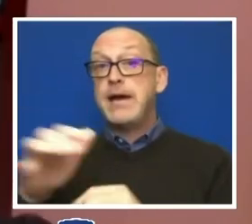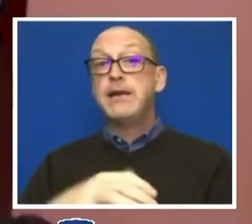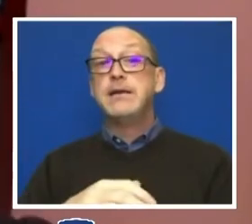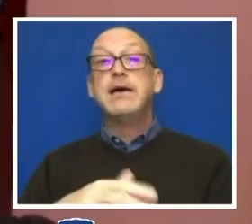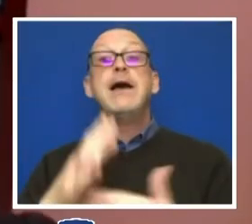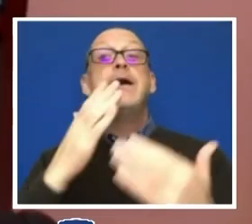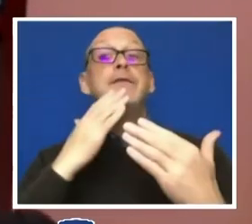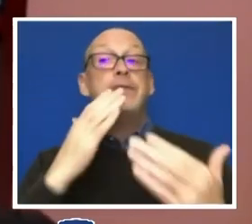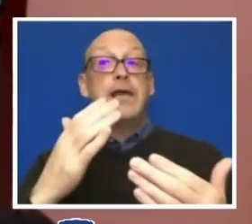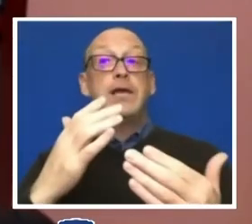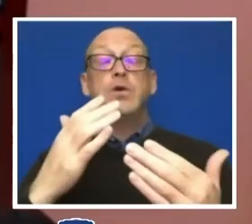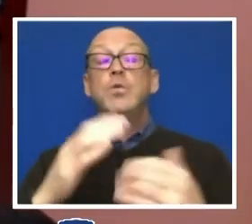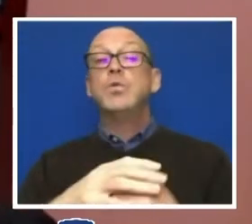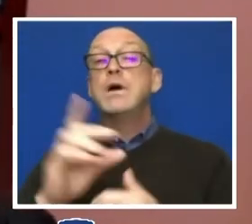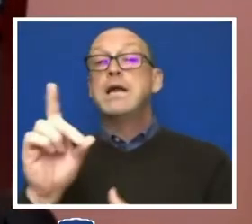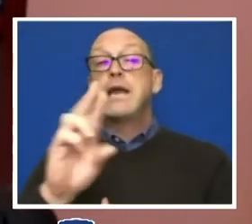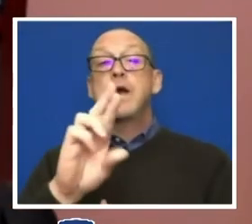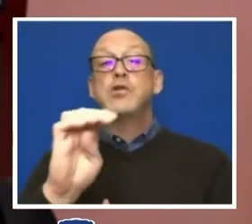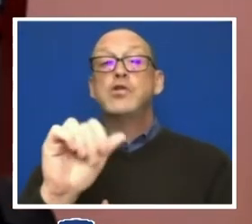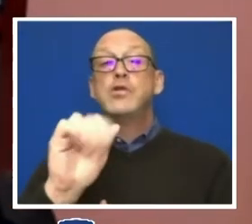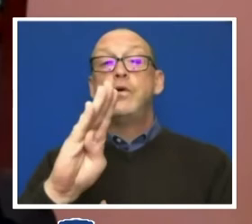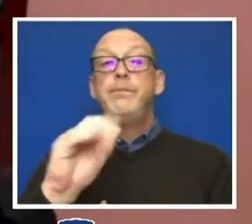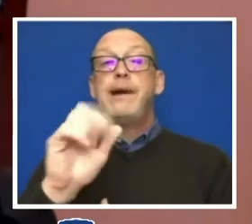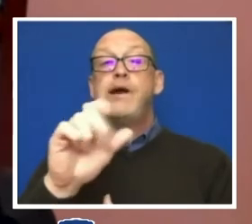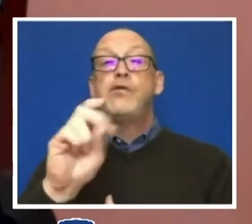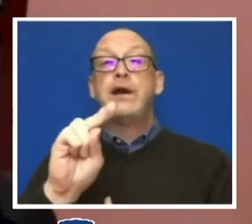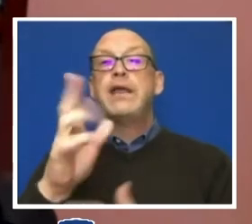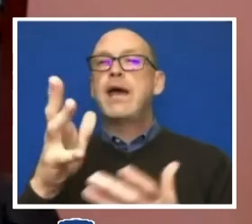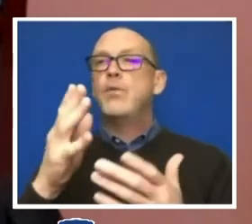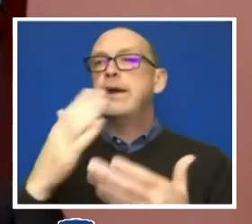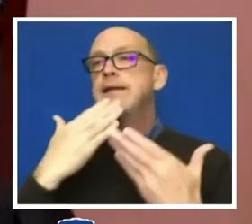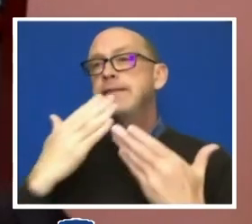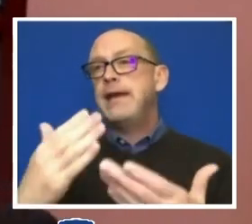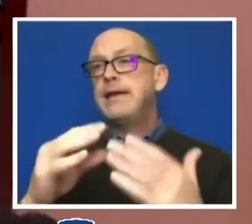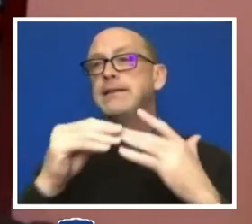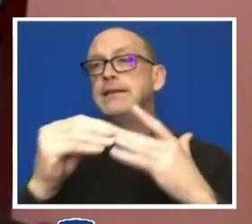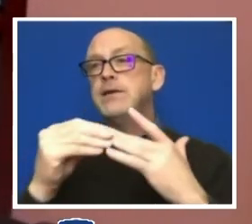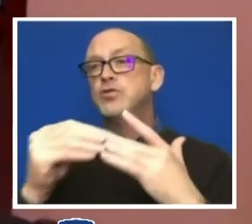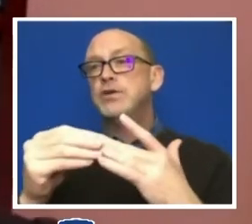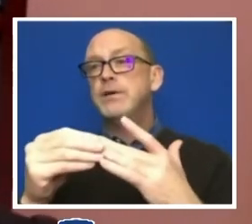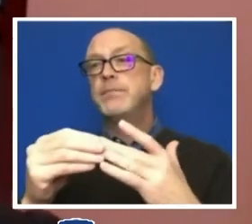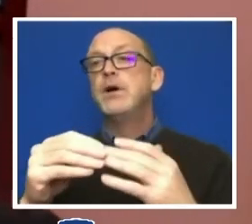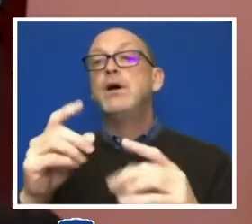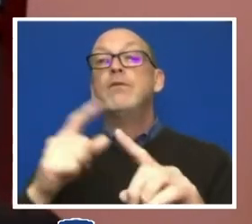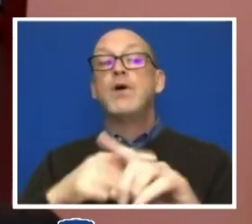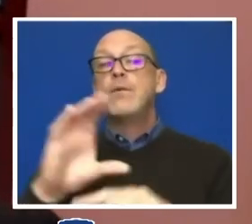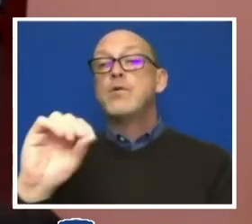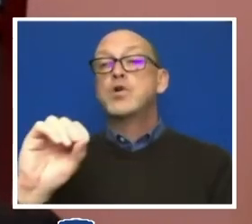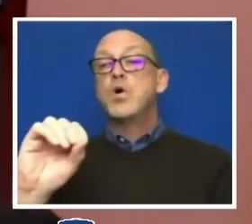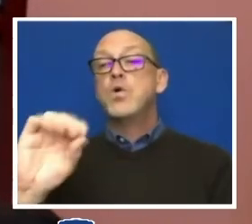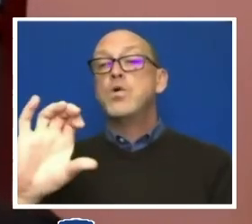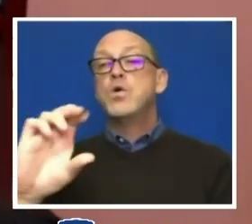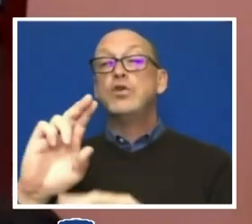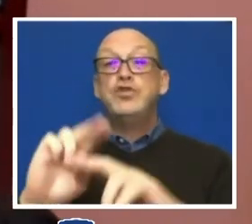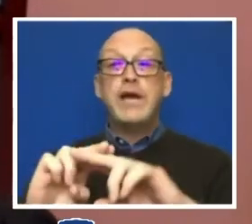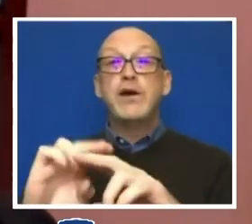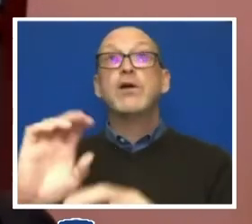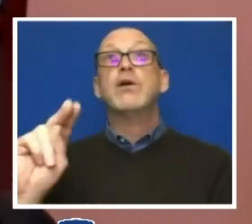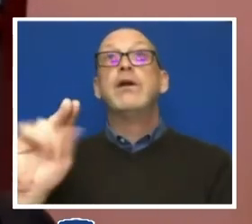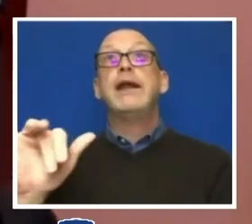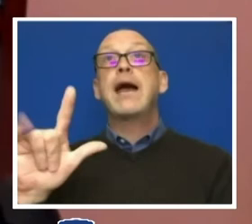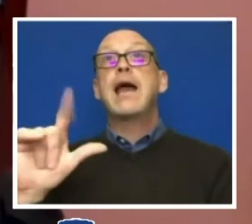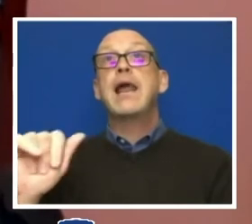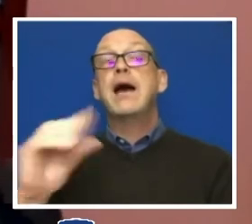my gratitude for the leadership shown by my co-chair, Nyla Holland, and the task force